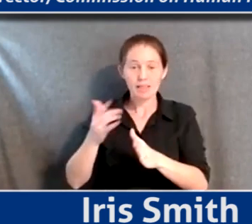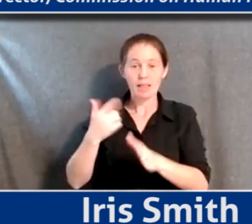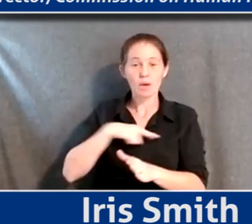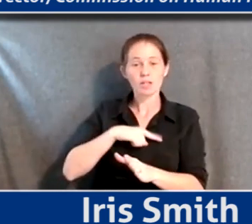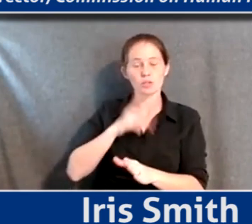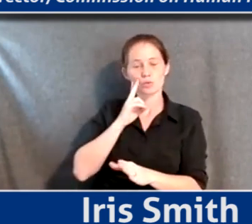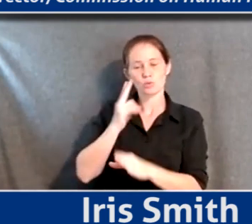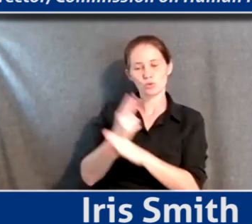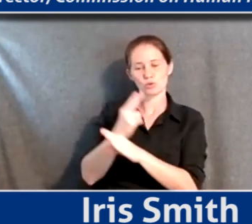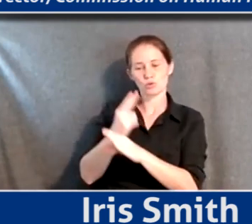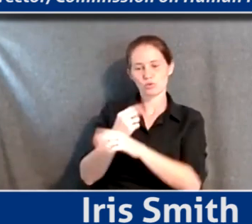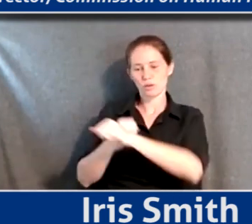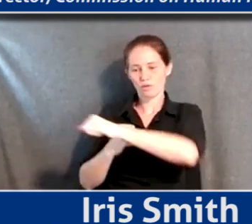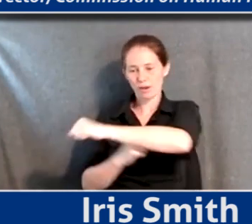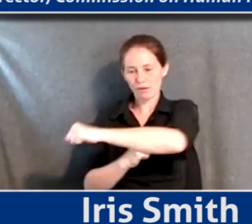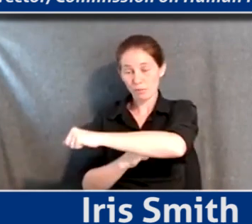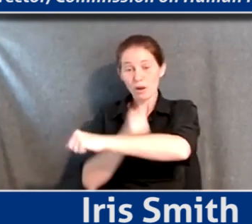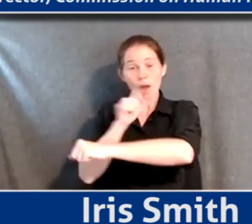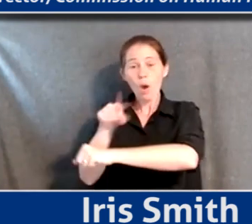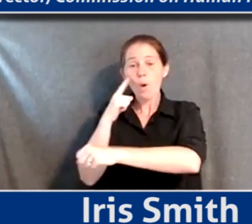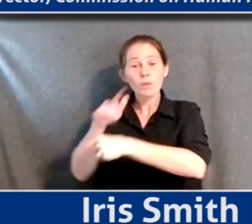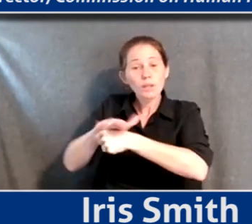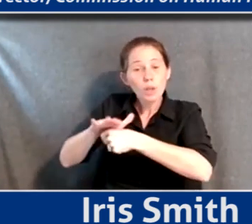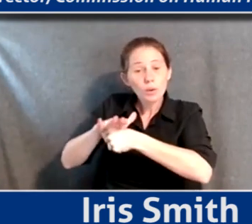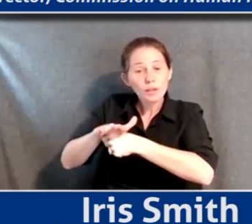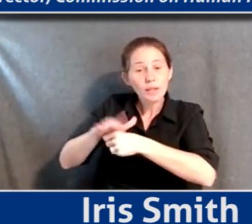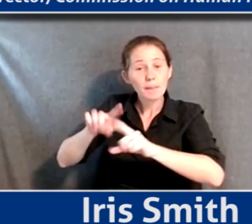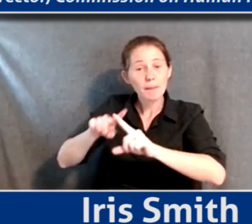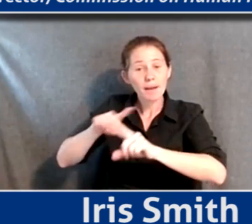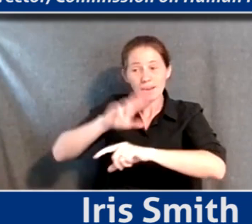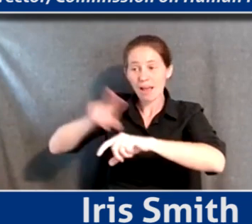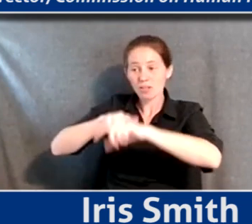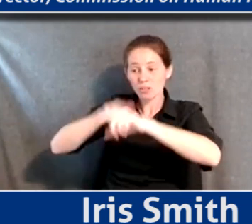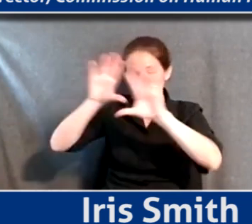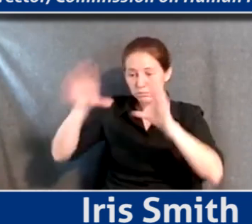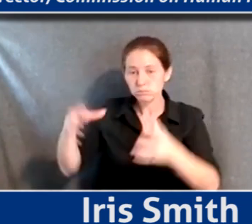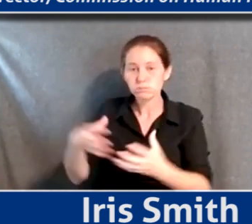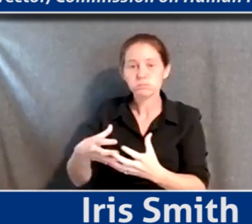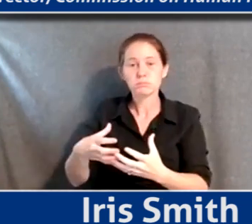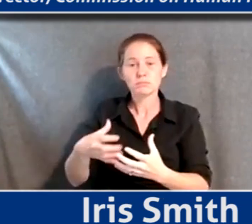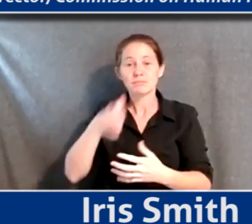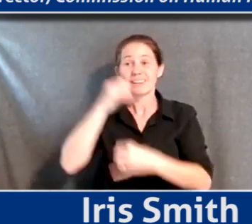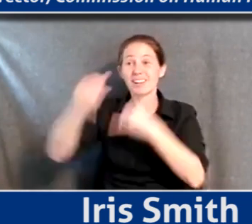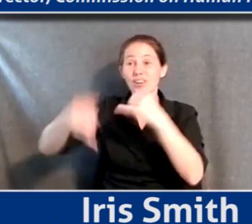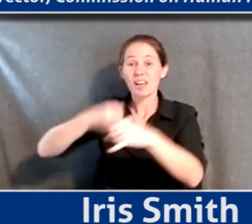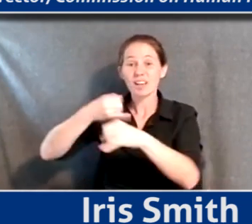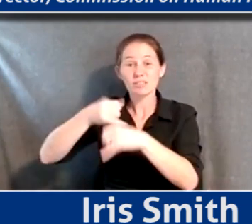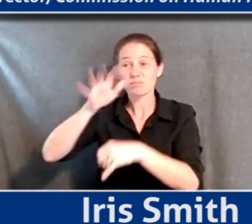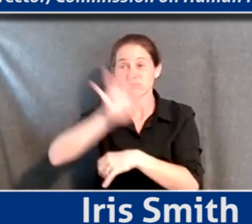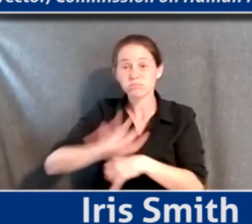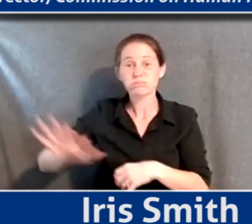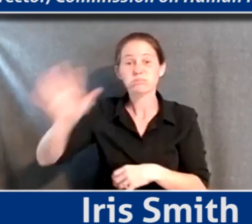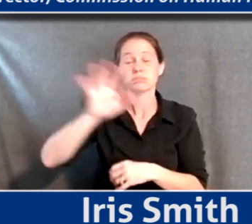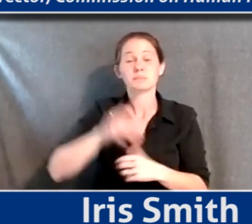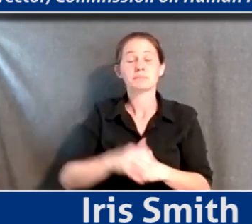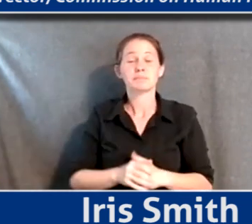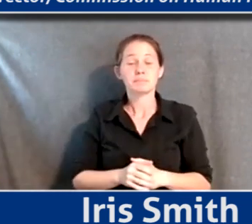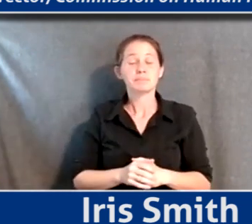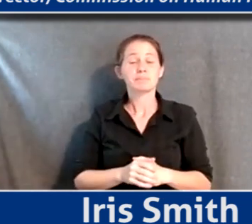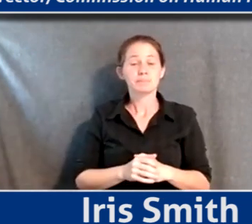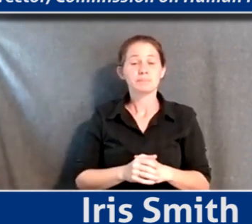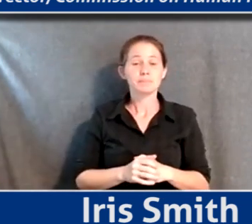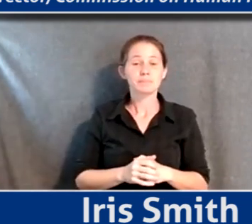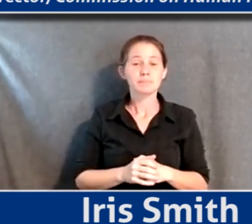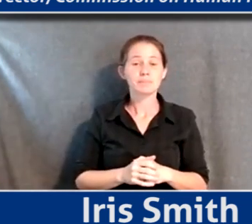framework, not just locally, but like nationally and internationally to do this. And so